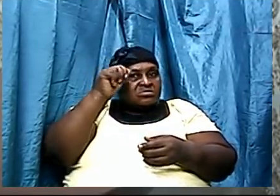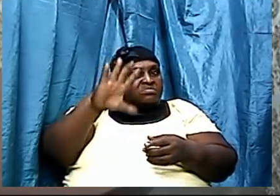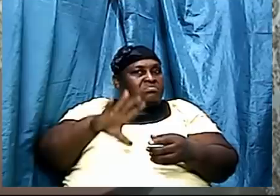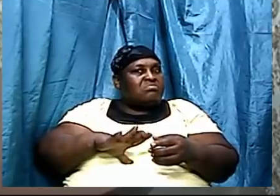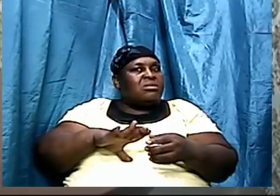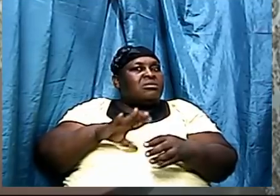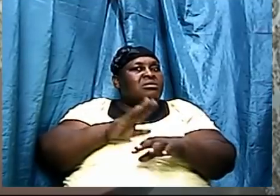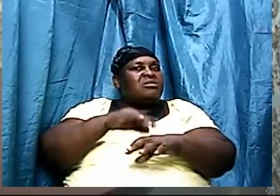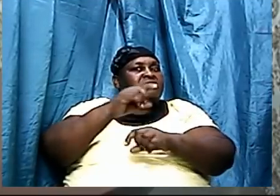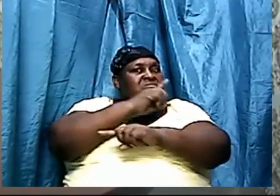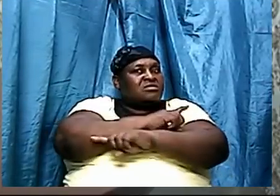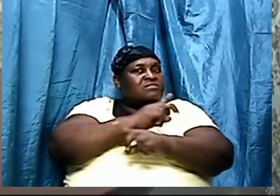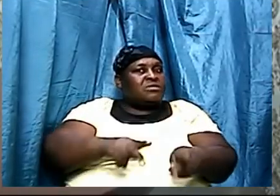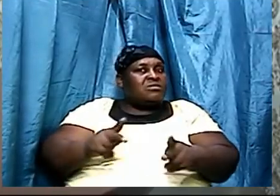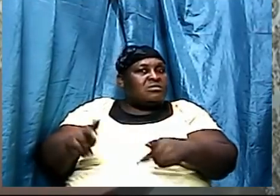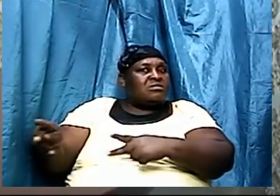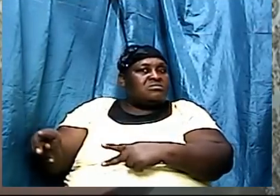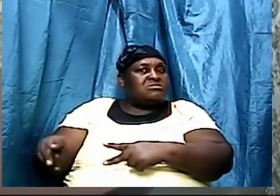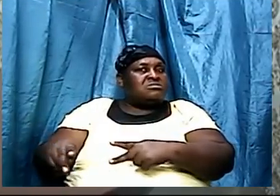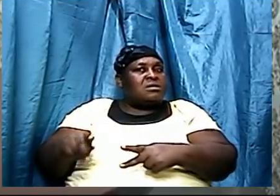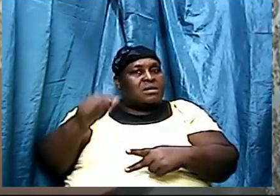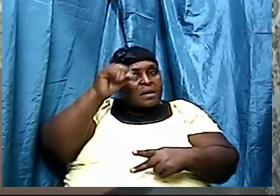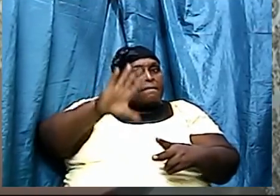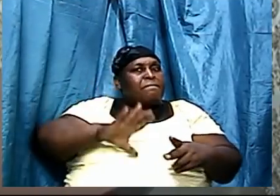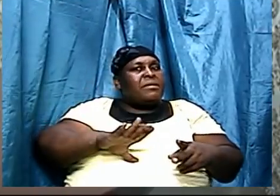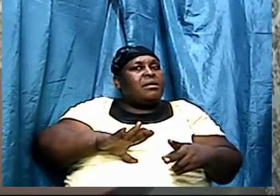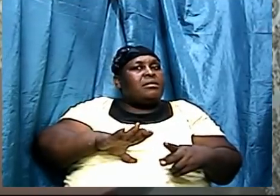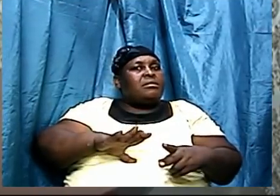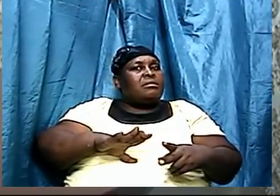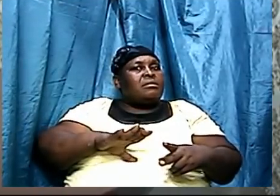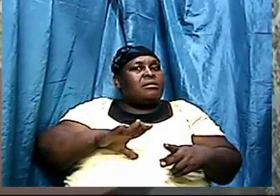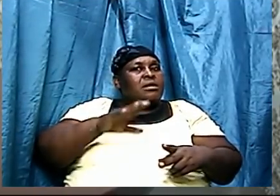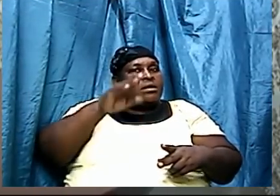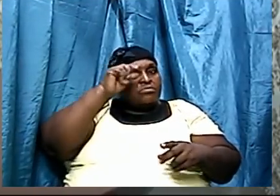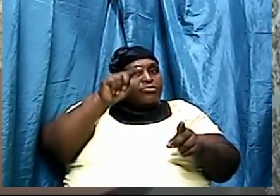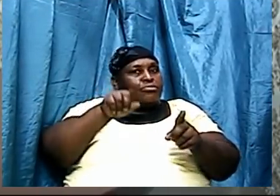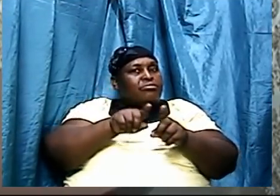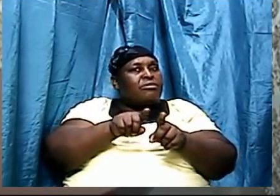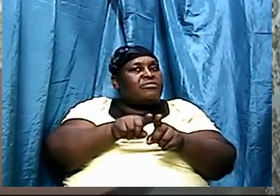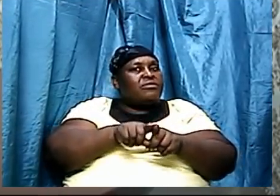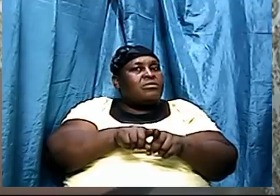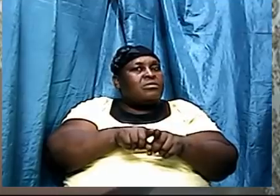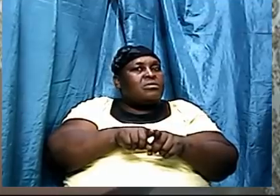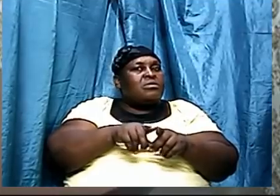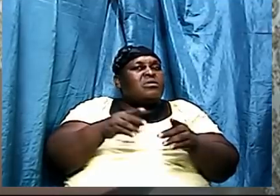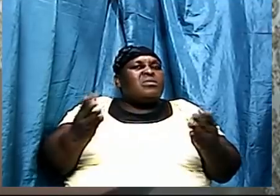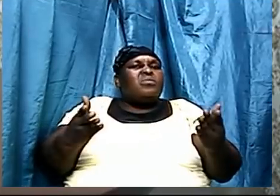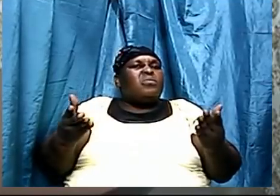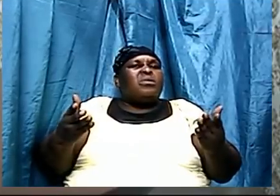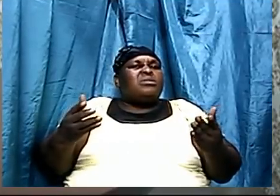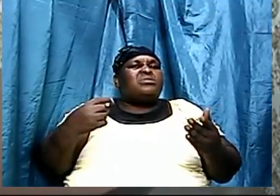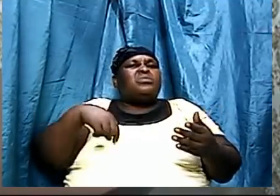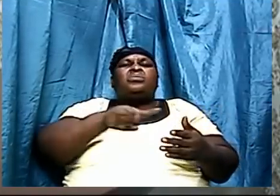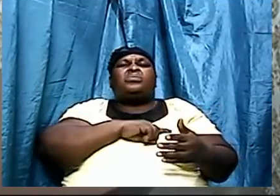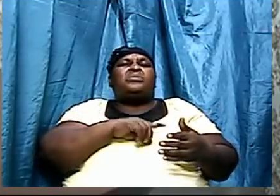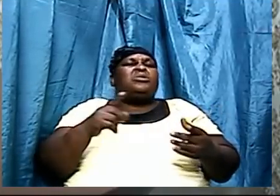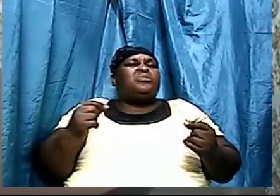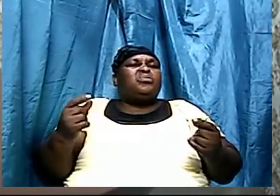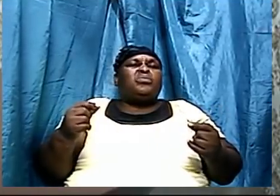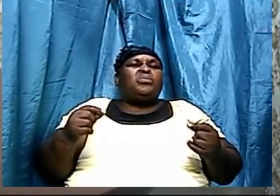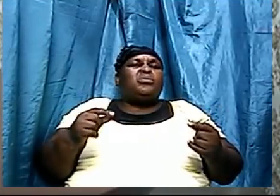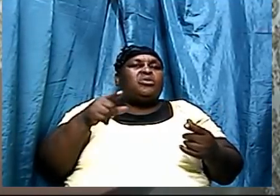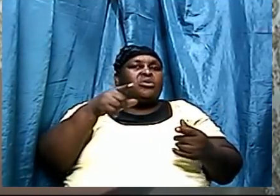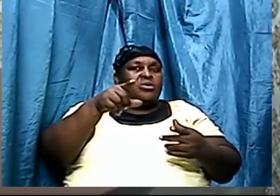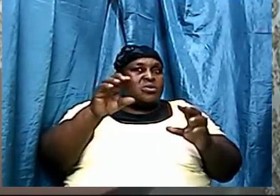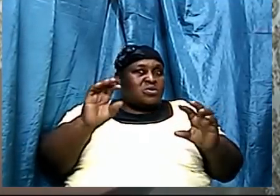brethren what shall we do tonight I will leave that word with you you can believe the word of God you can believe the